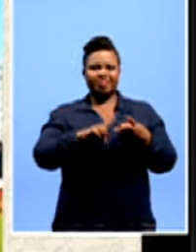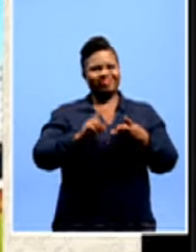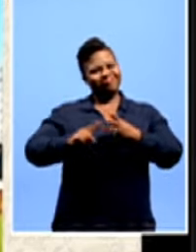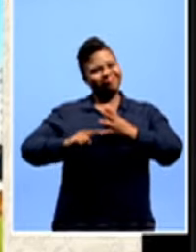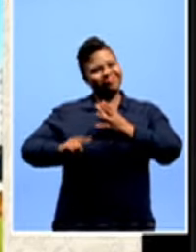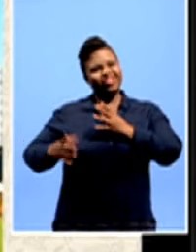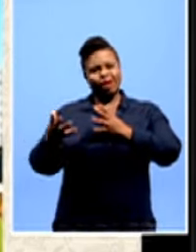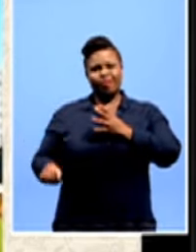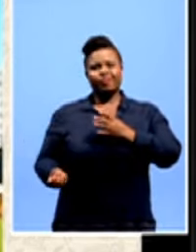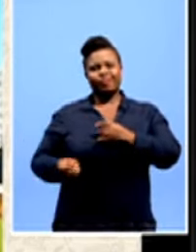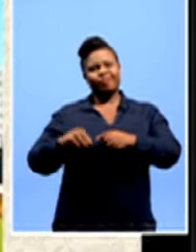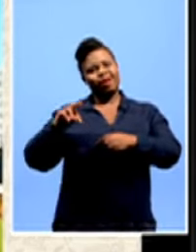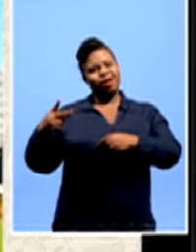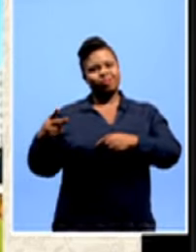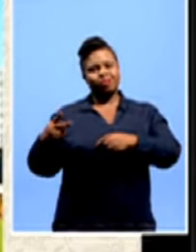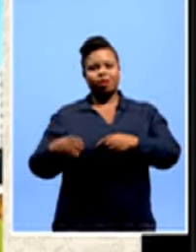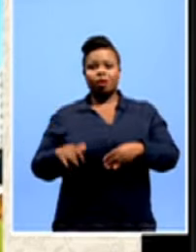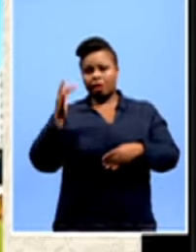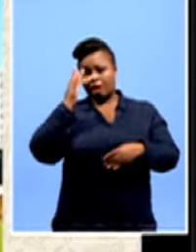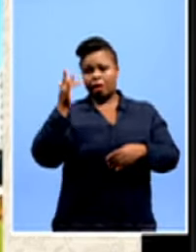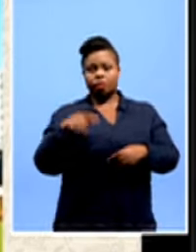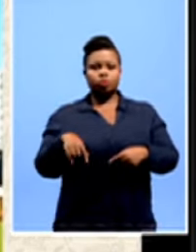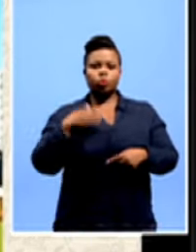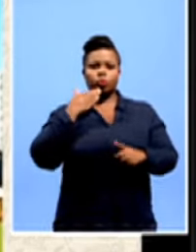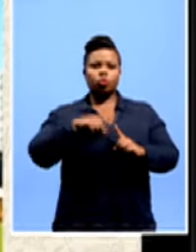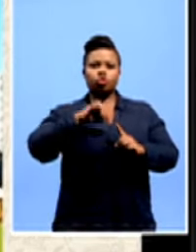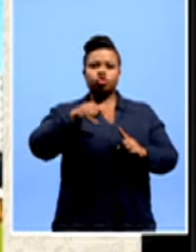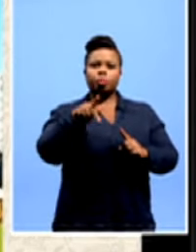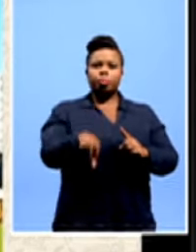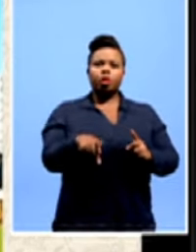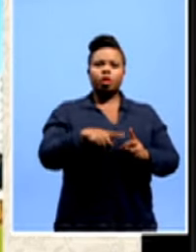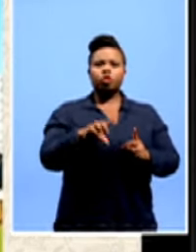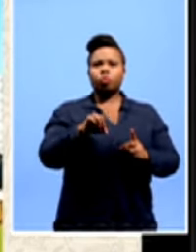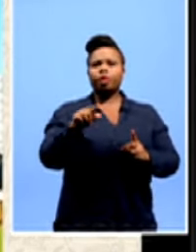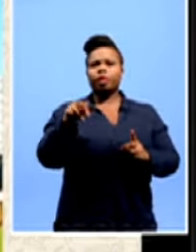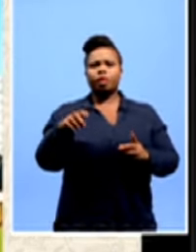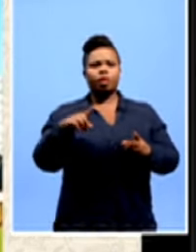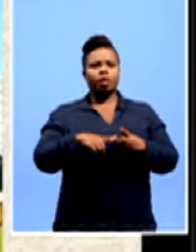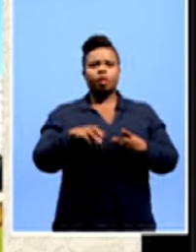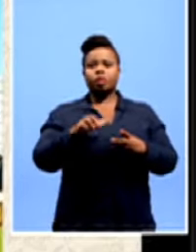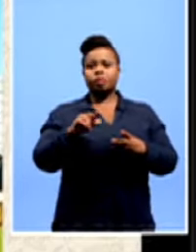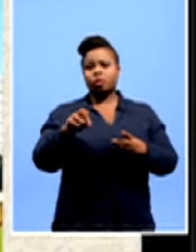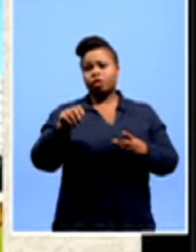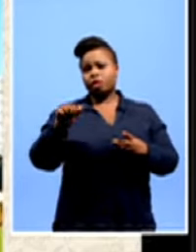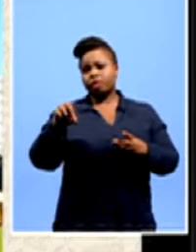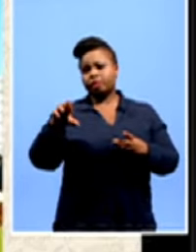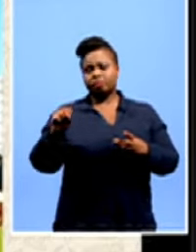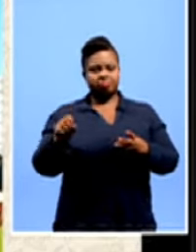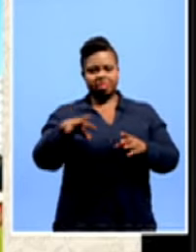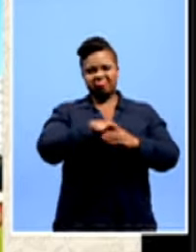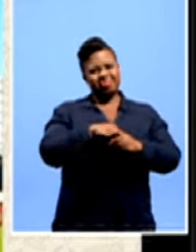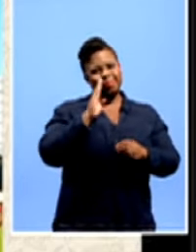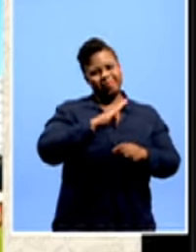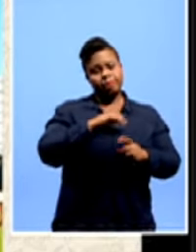variety of other colored players, such as J.P. Tumini, Riza Hendricks, who unfortunately didn't make the squad,